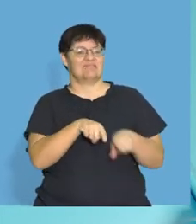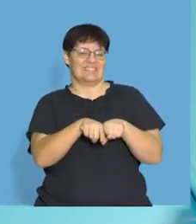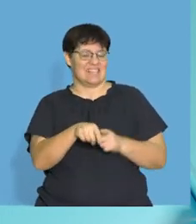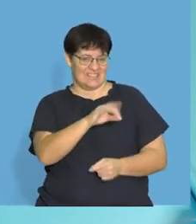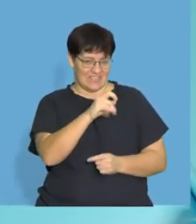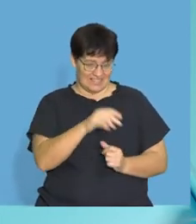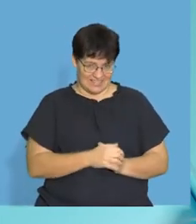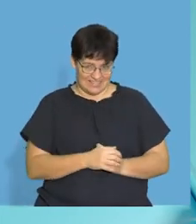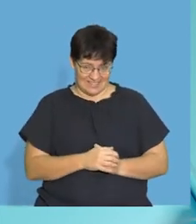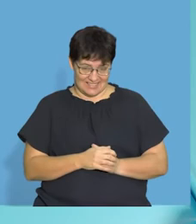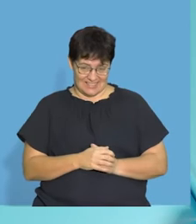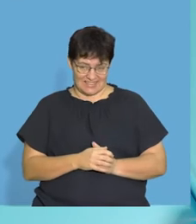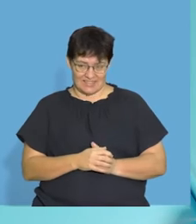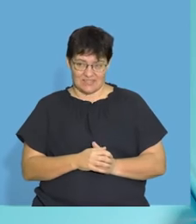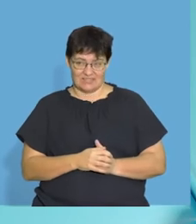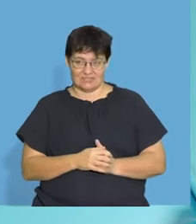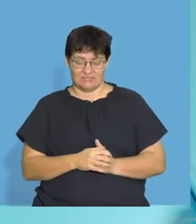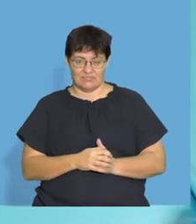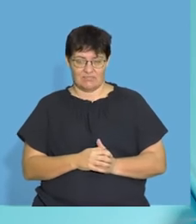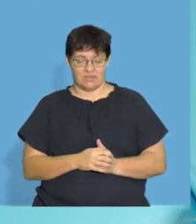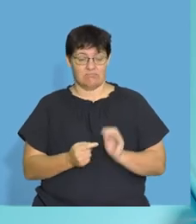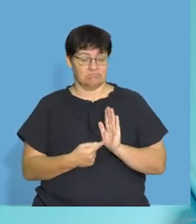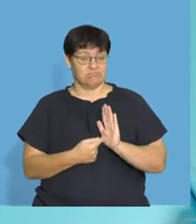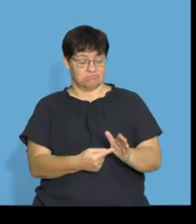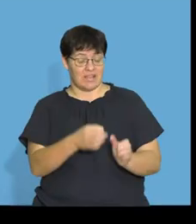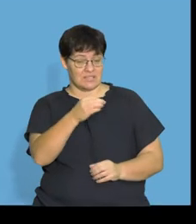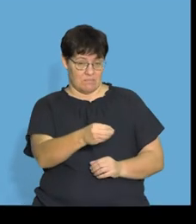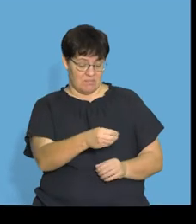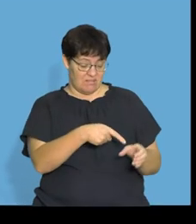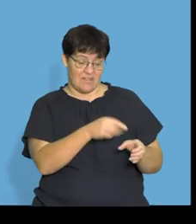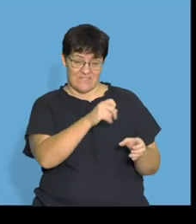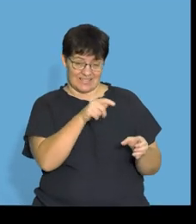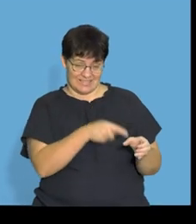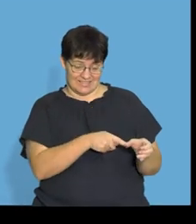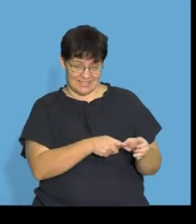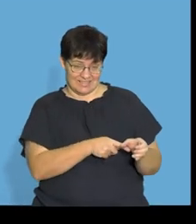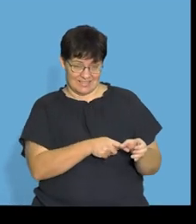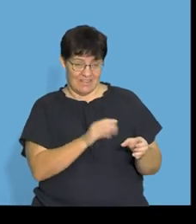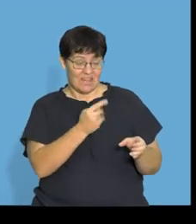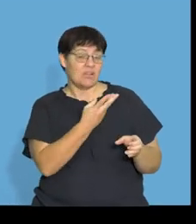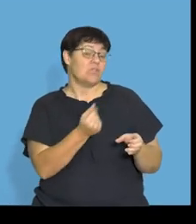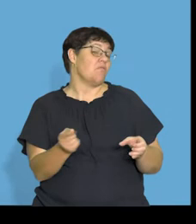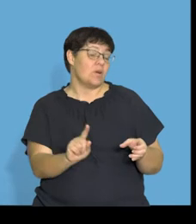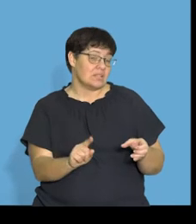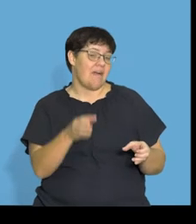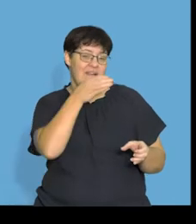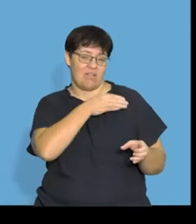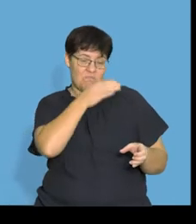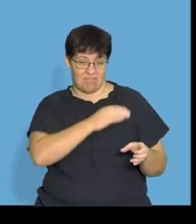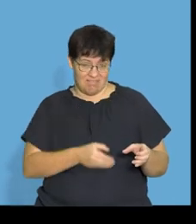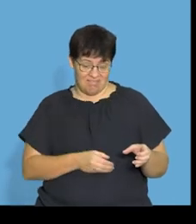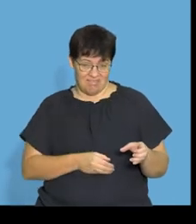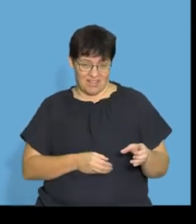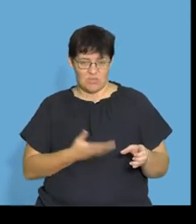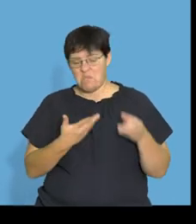That's exactly what the fat test is. So all we do is, right, you take a sample of, you take a fat. And